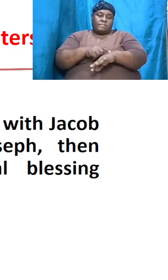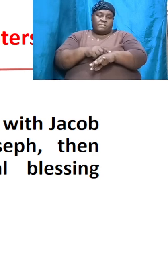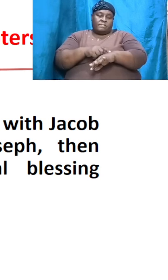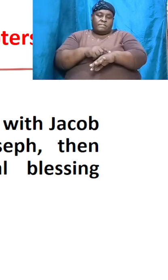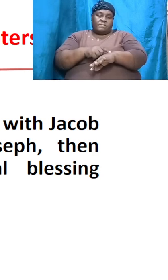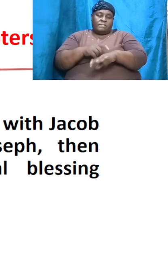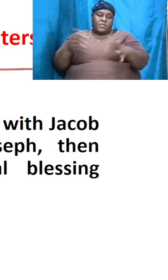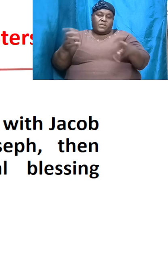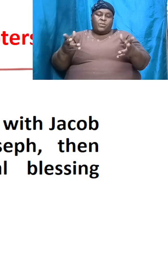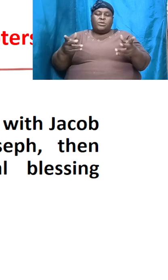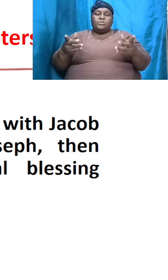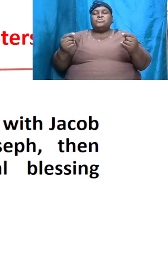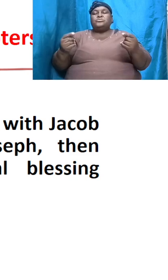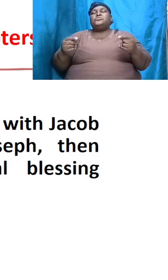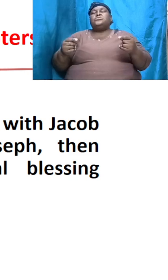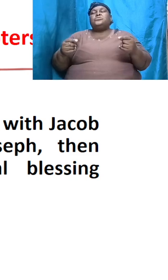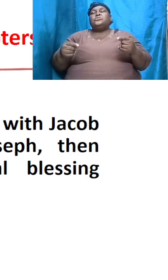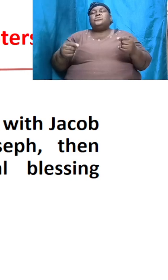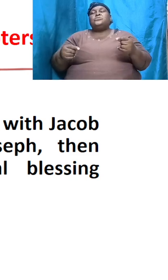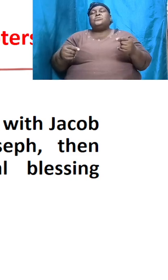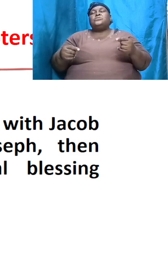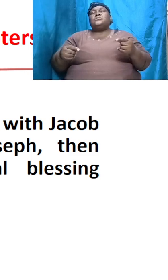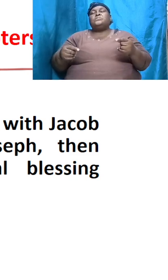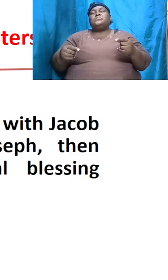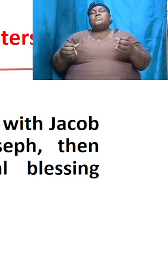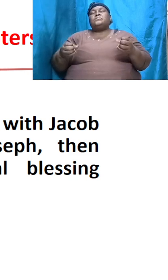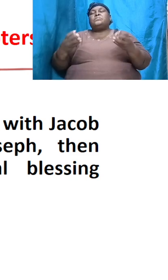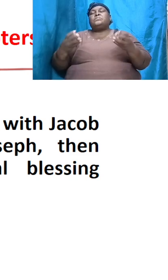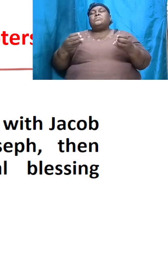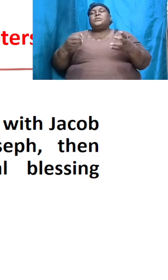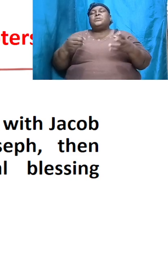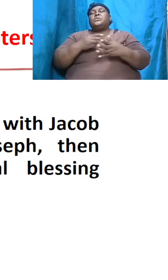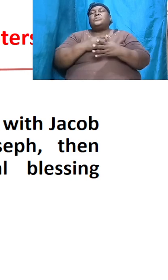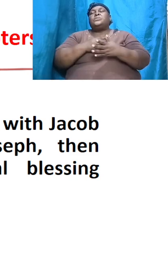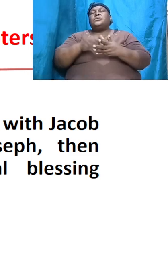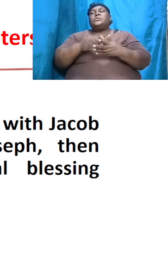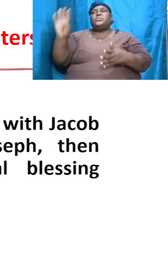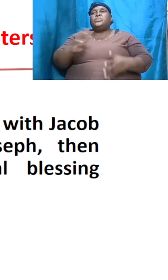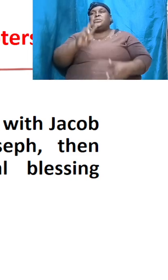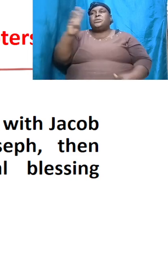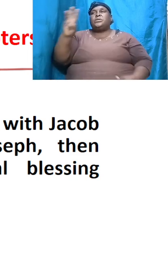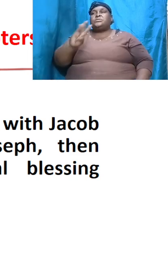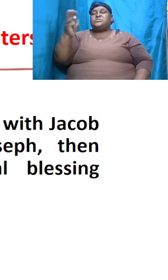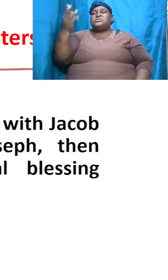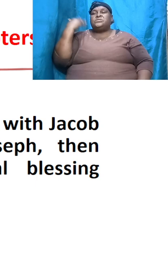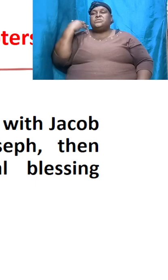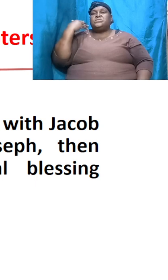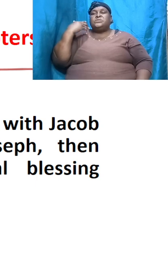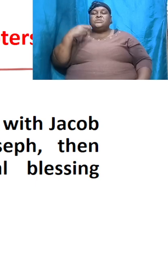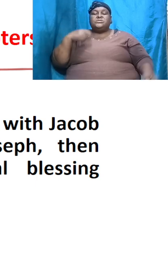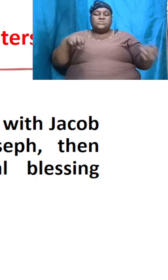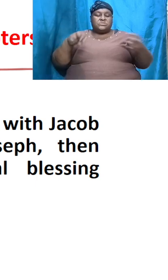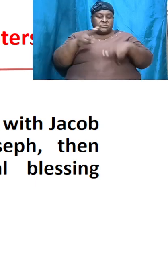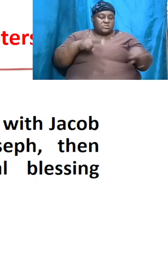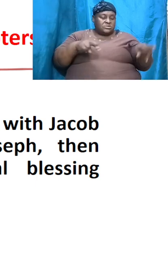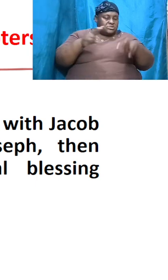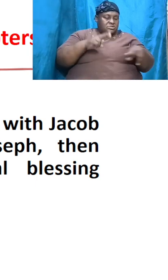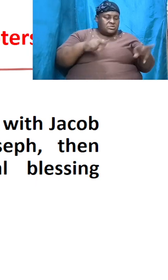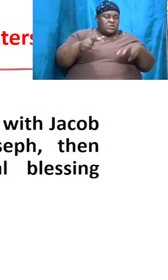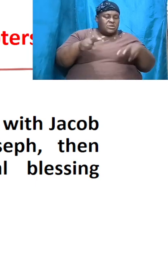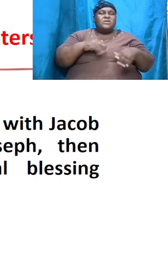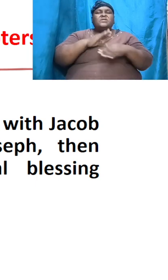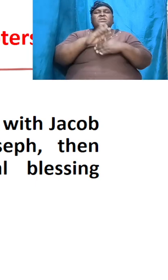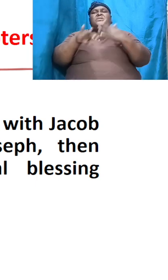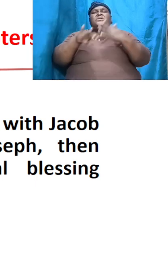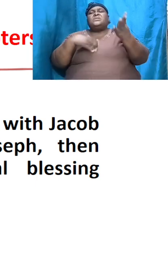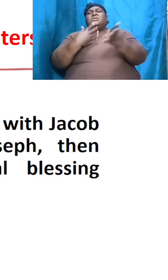over the last couple of weeks was to survey the entire